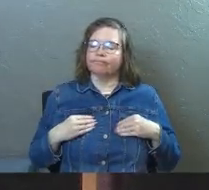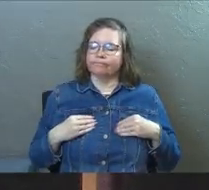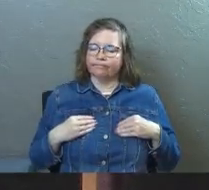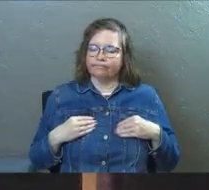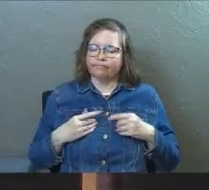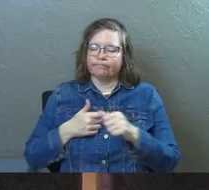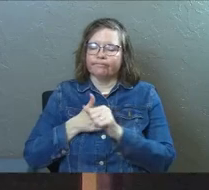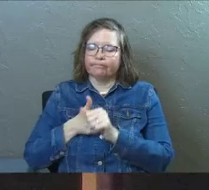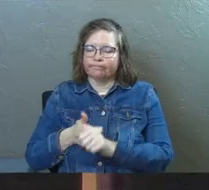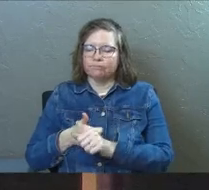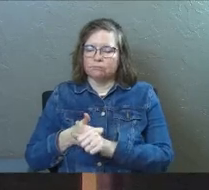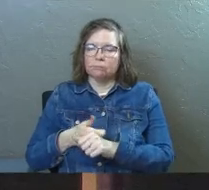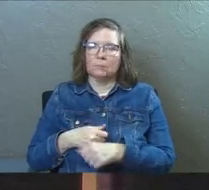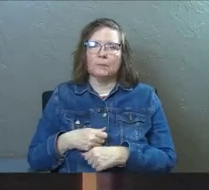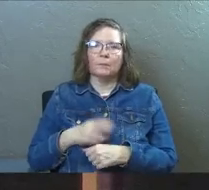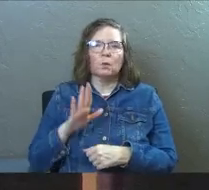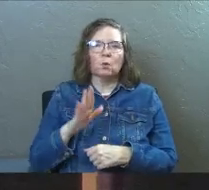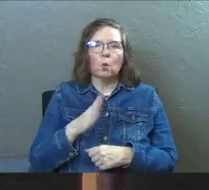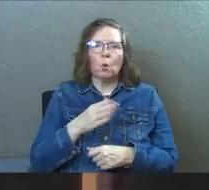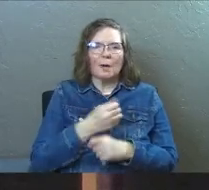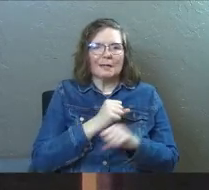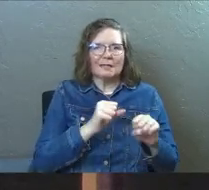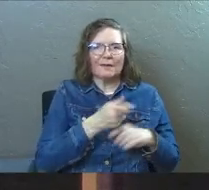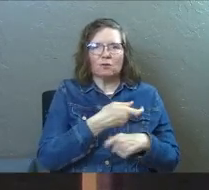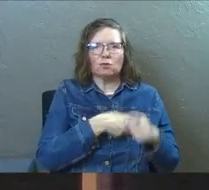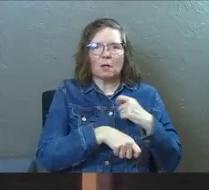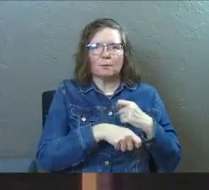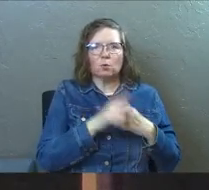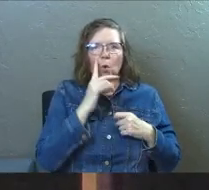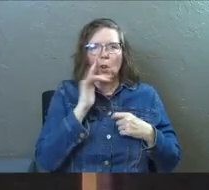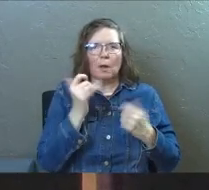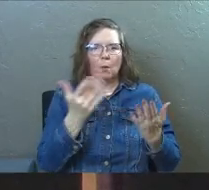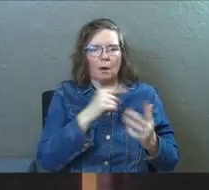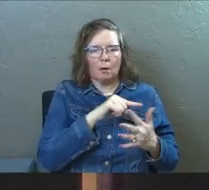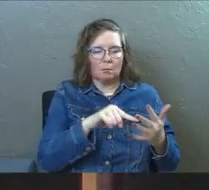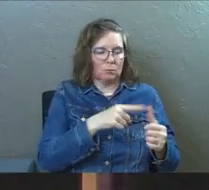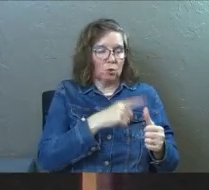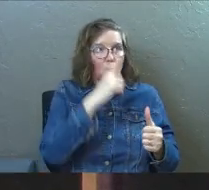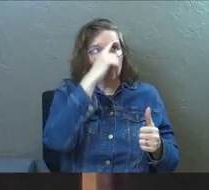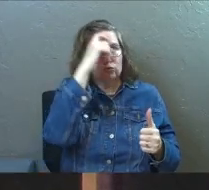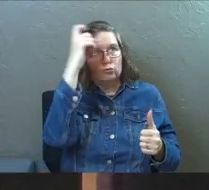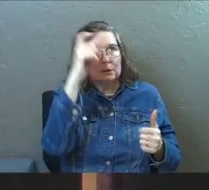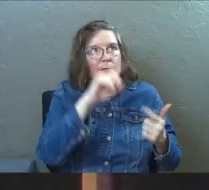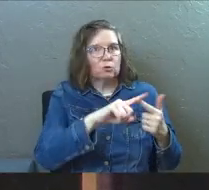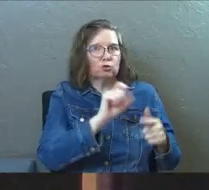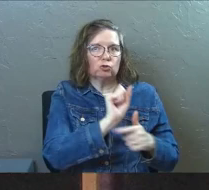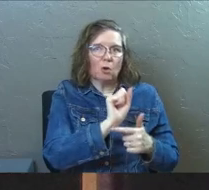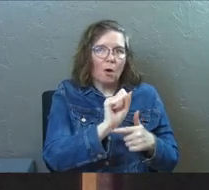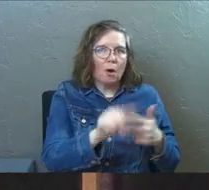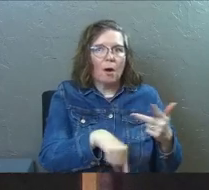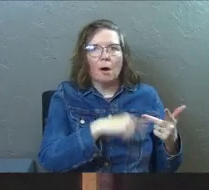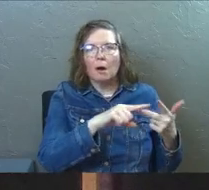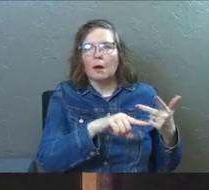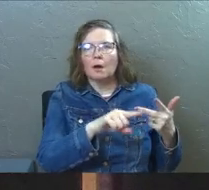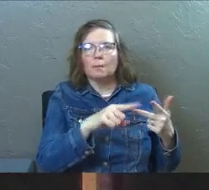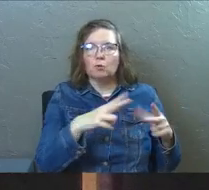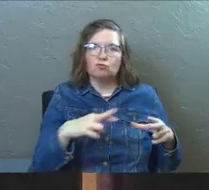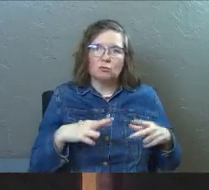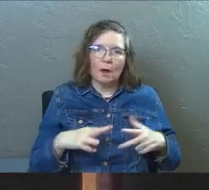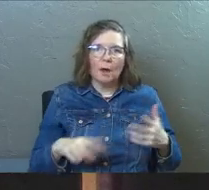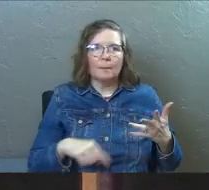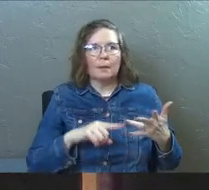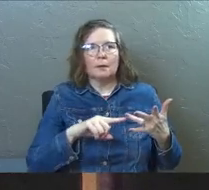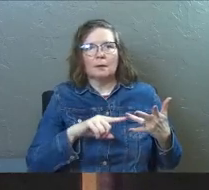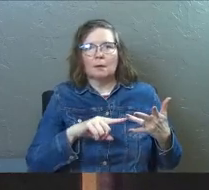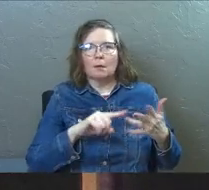He's got better bread. What are all your savior substitutes, right? It's your dreams and it's your jobs and it's your retirement.